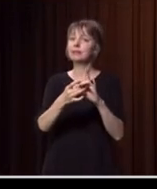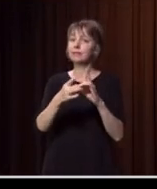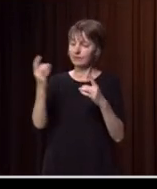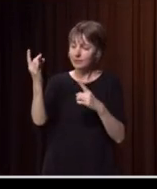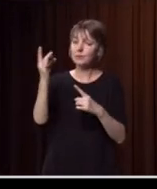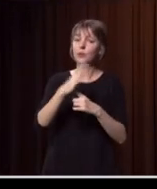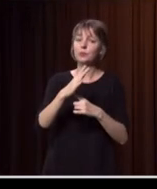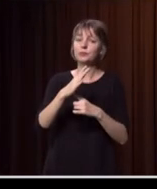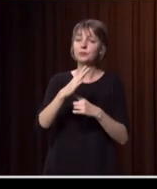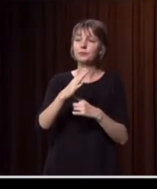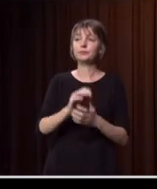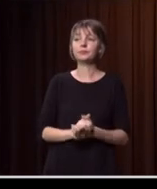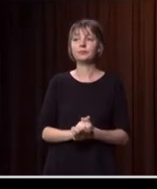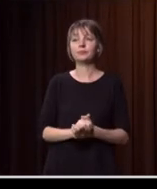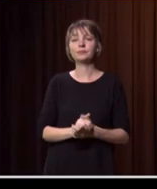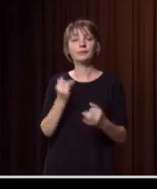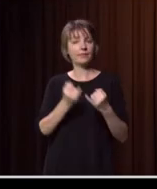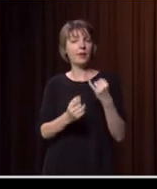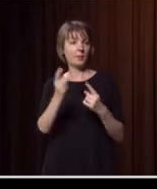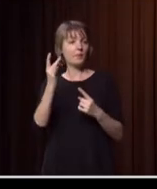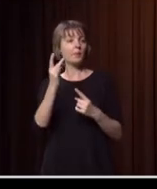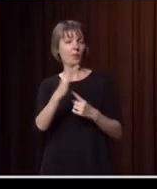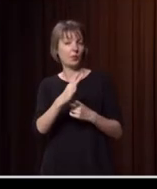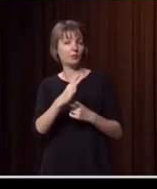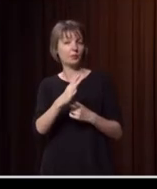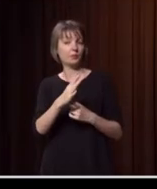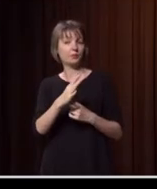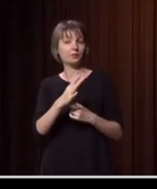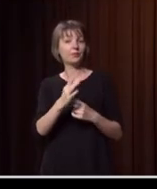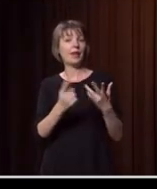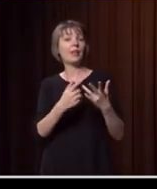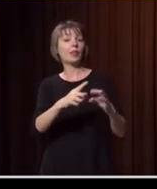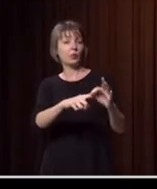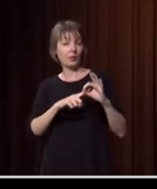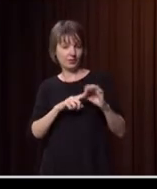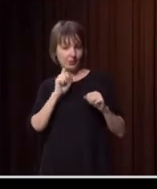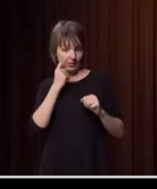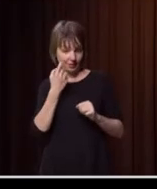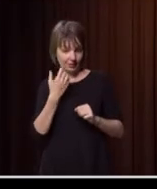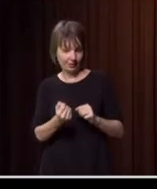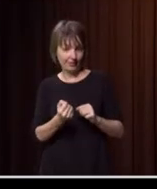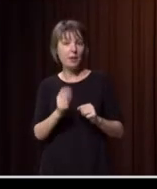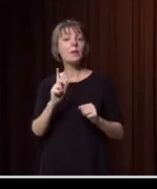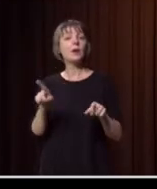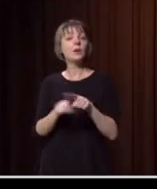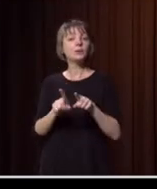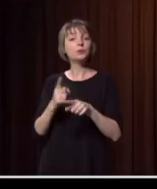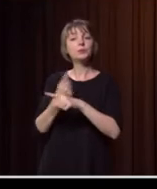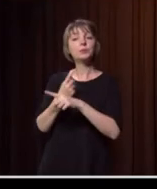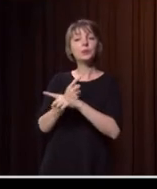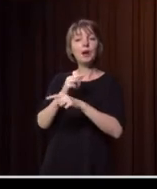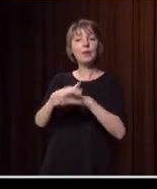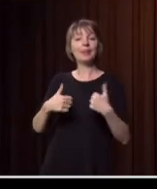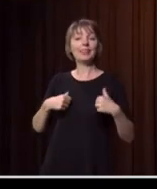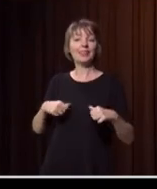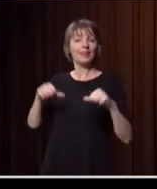important. I think that's really important. And we'll just take another question, but we'll also talk about healing because I think that connection